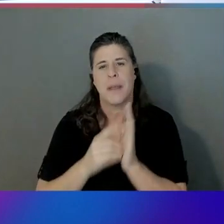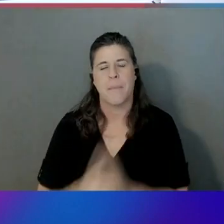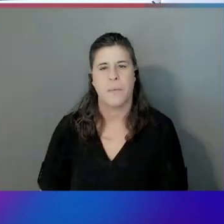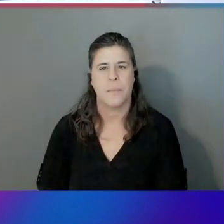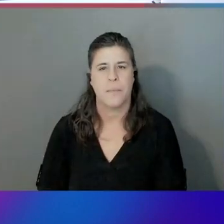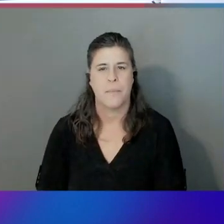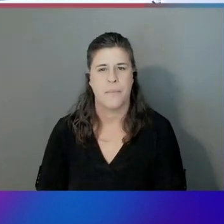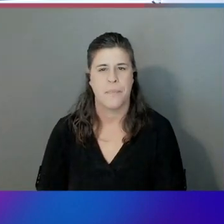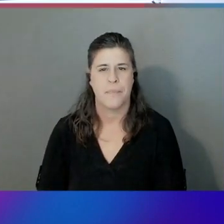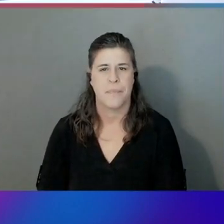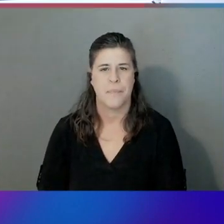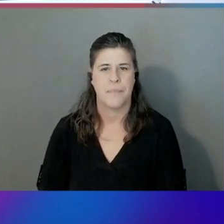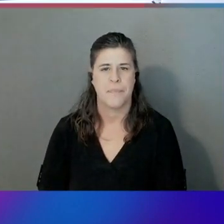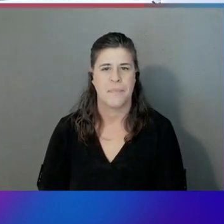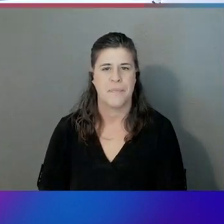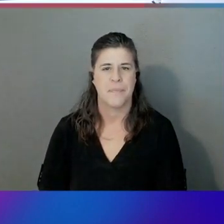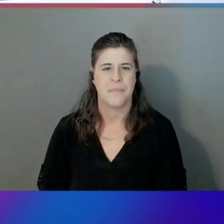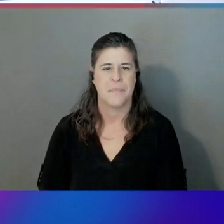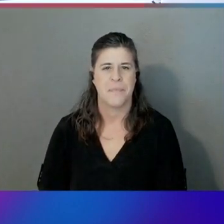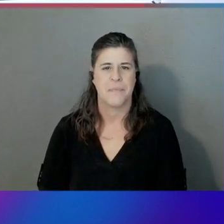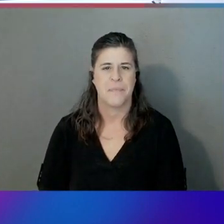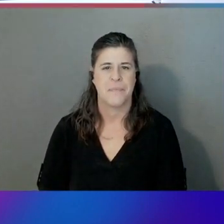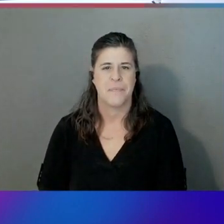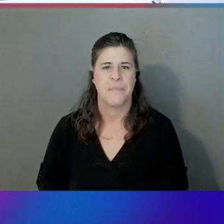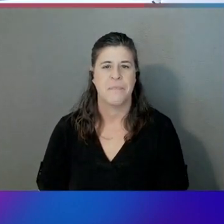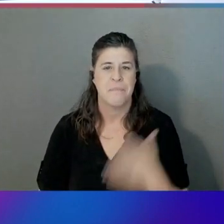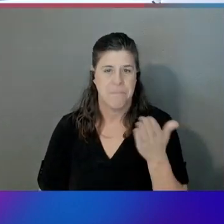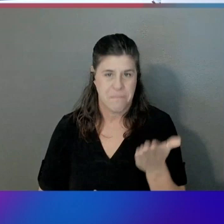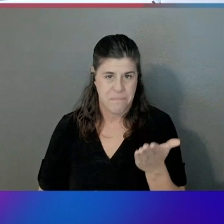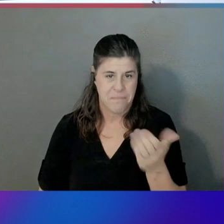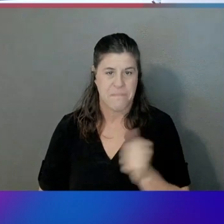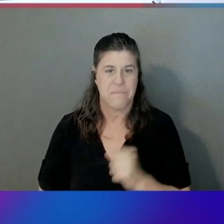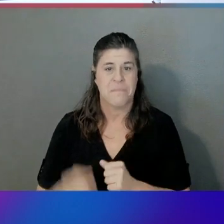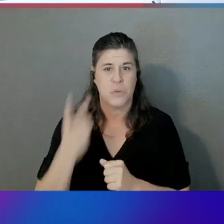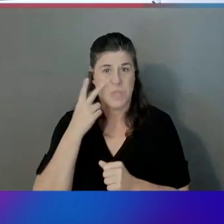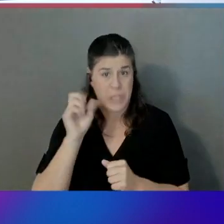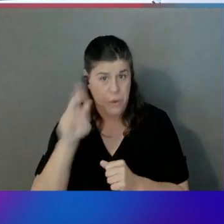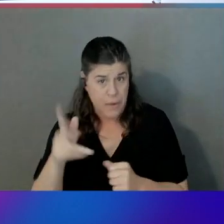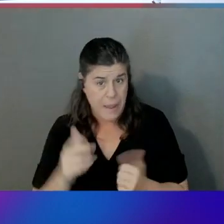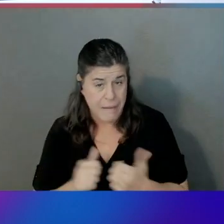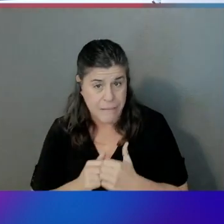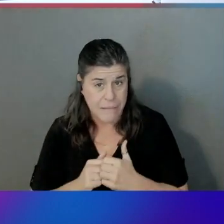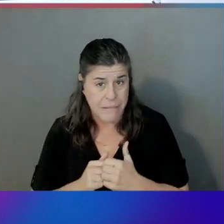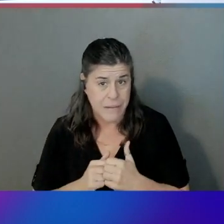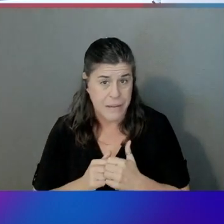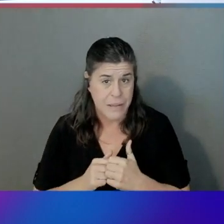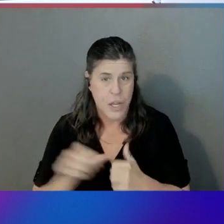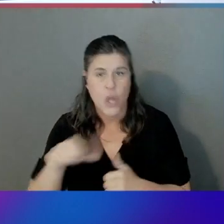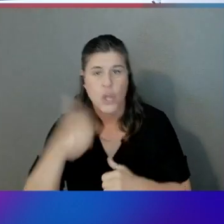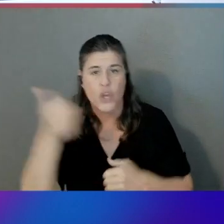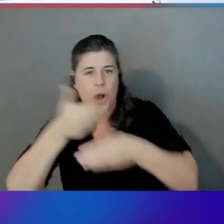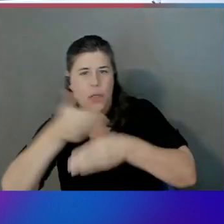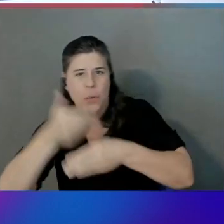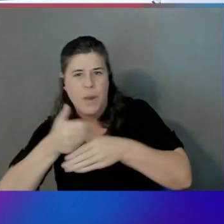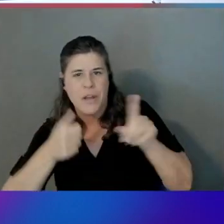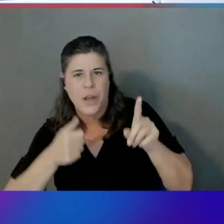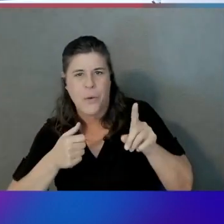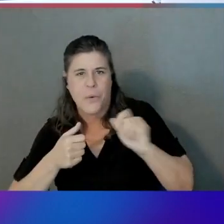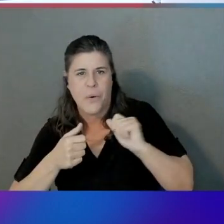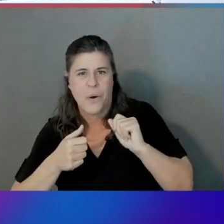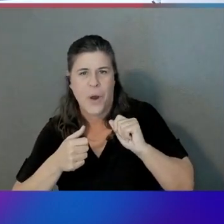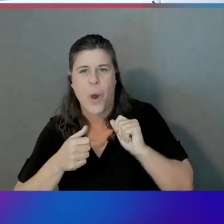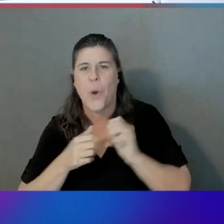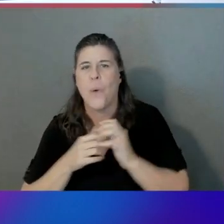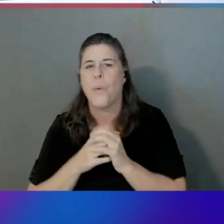So inside this demo, is everyone able to see it okay? All right. Your other window, it's here. Oh. Need to- Yeah.